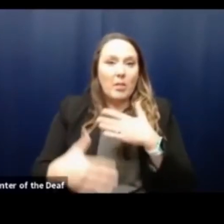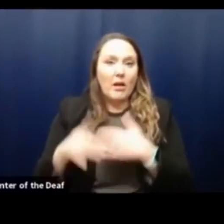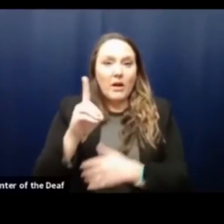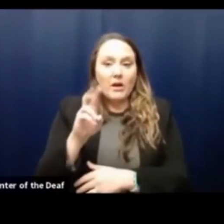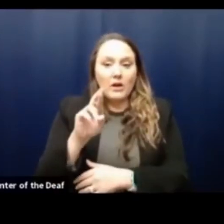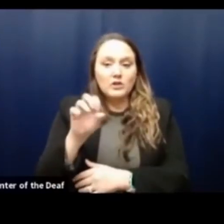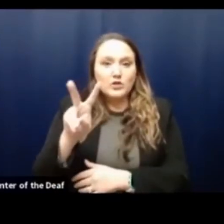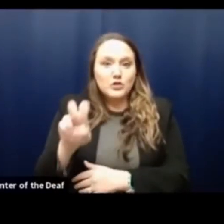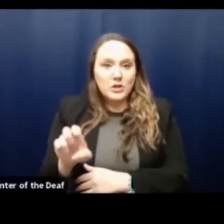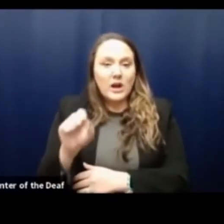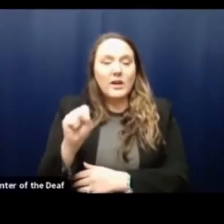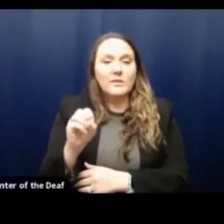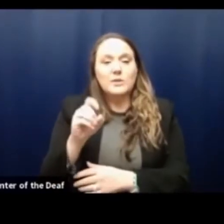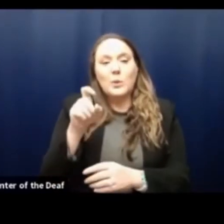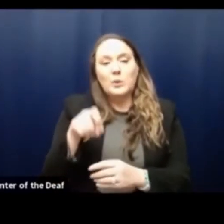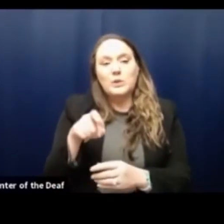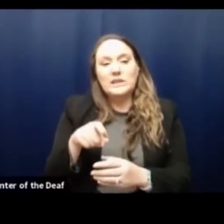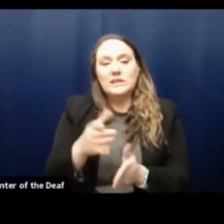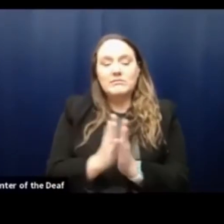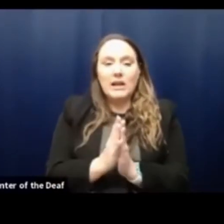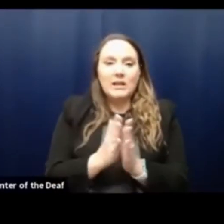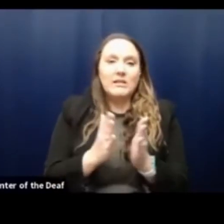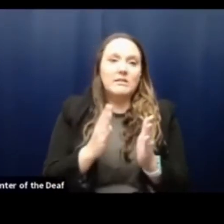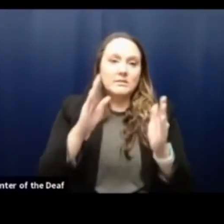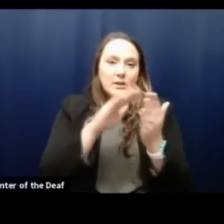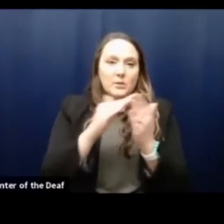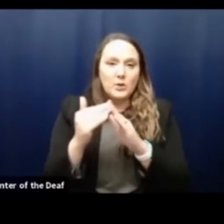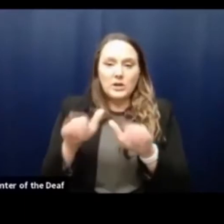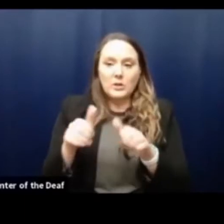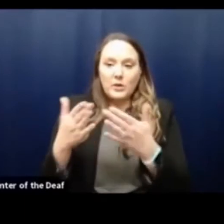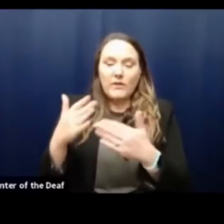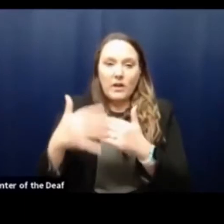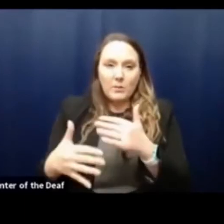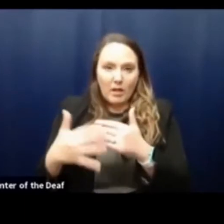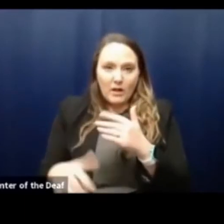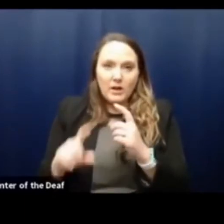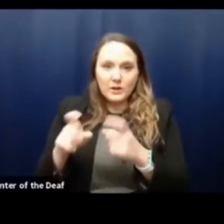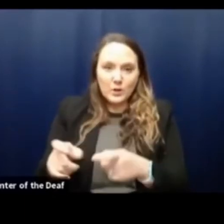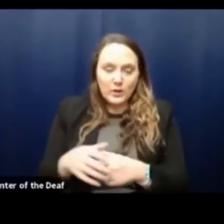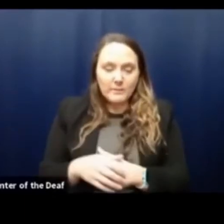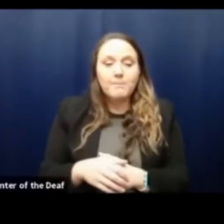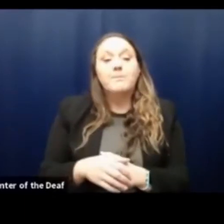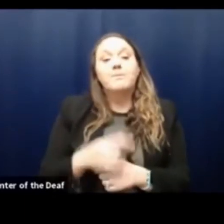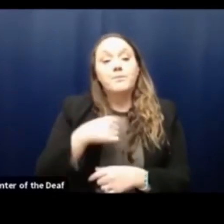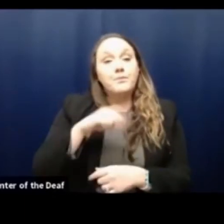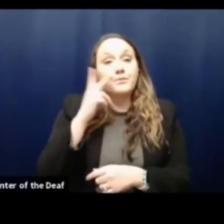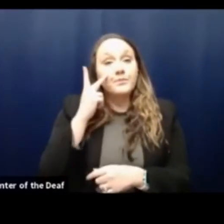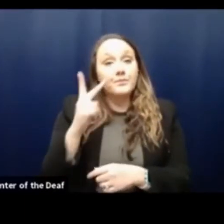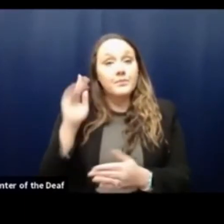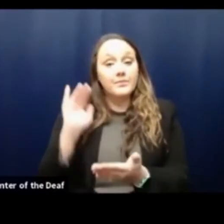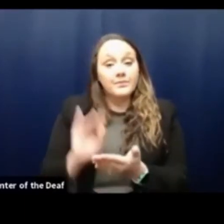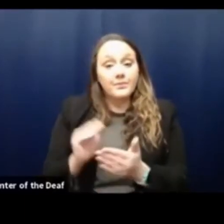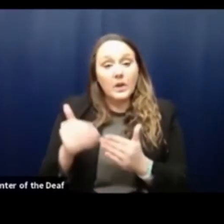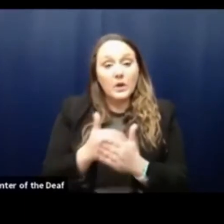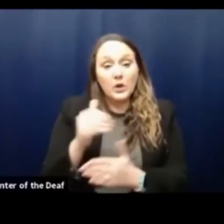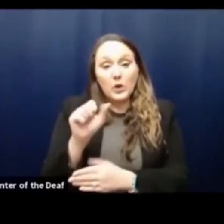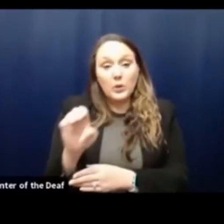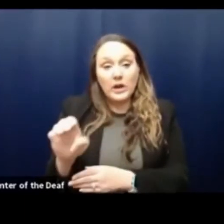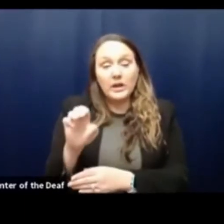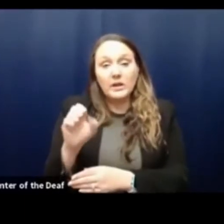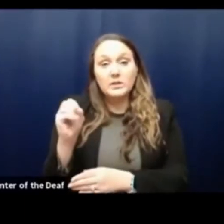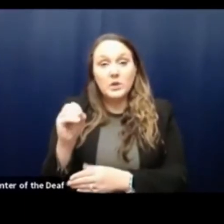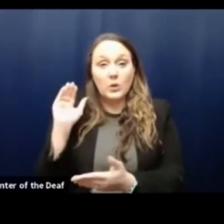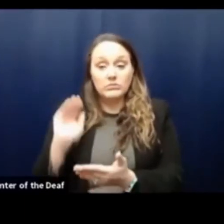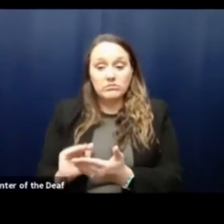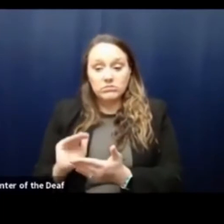continue to need our community to donate blood and blood products. In summary, we've seen a decrease in the number of new cases resulting in a decreased